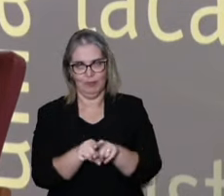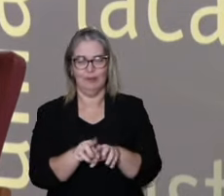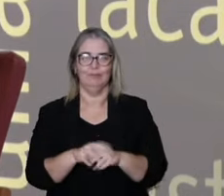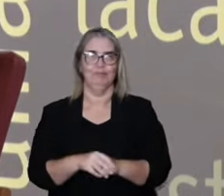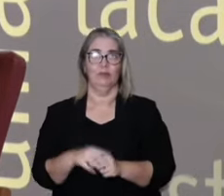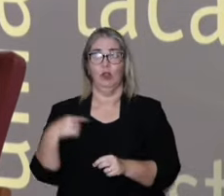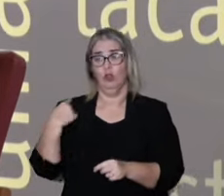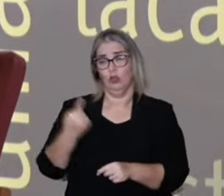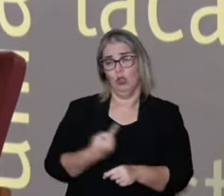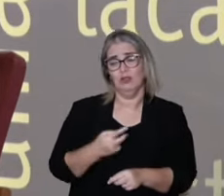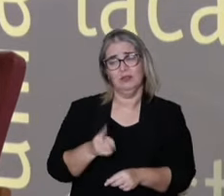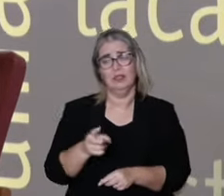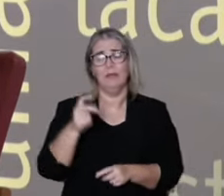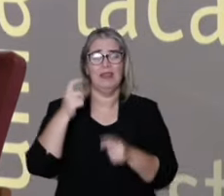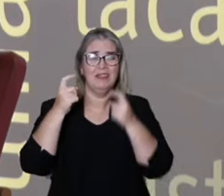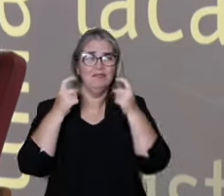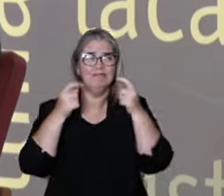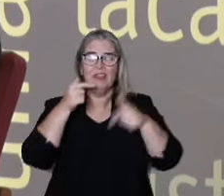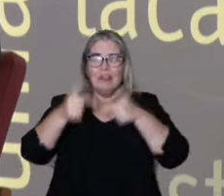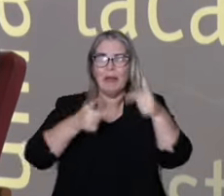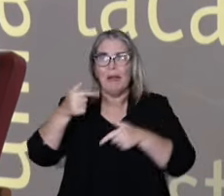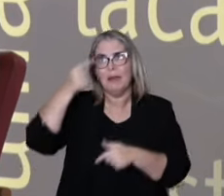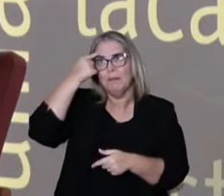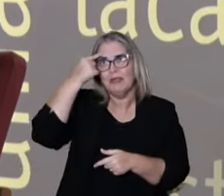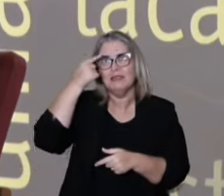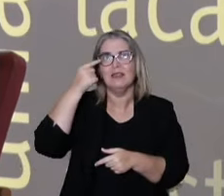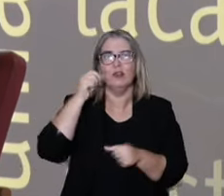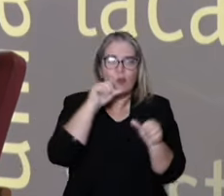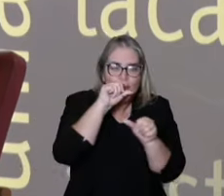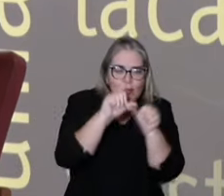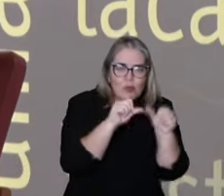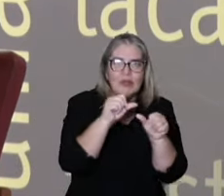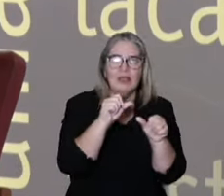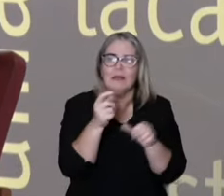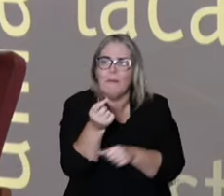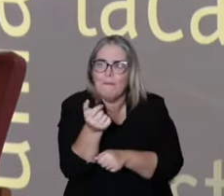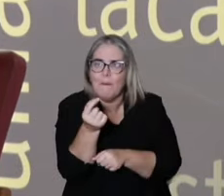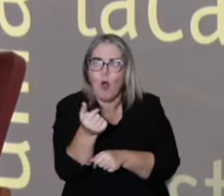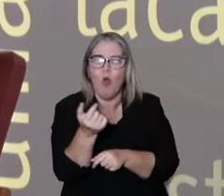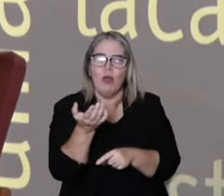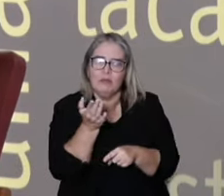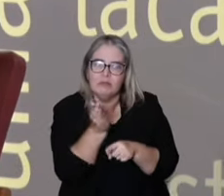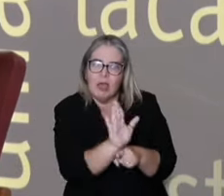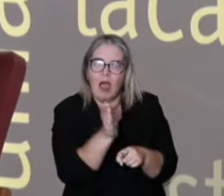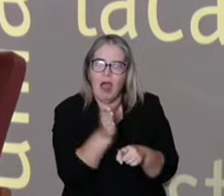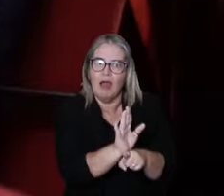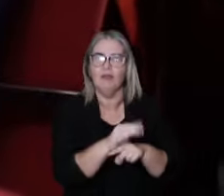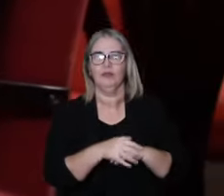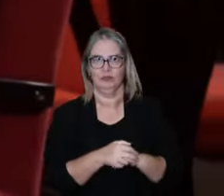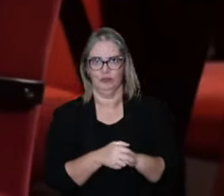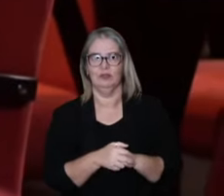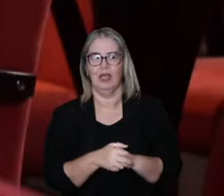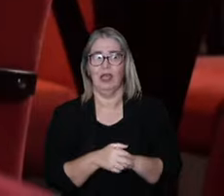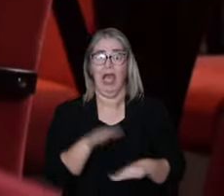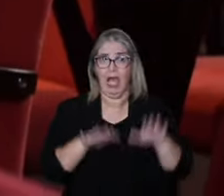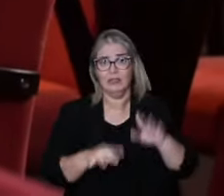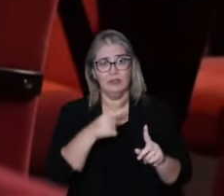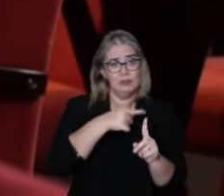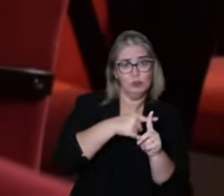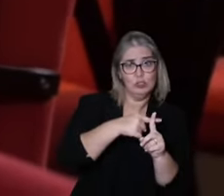principle that we work with the idea of small changes that can be beneficial